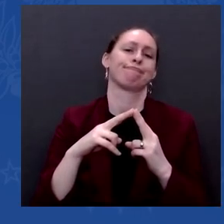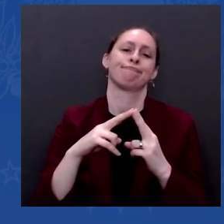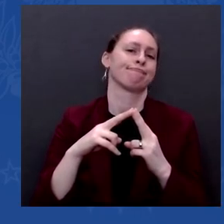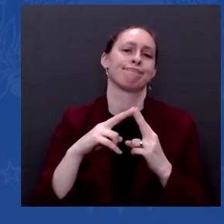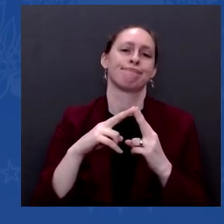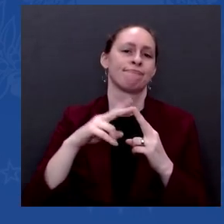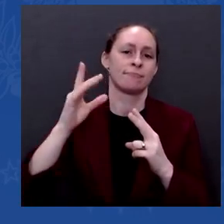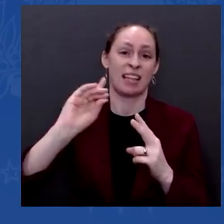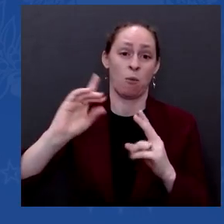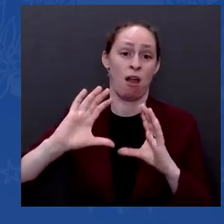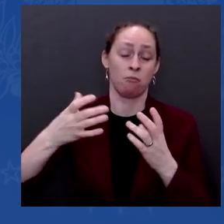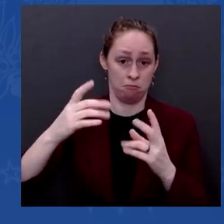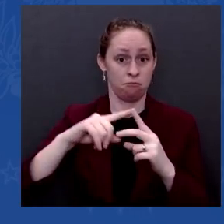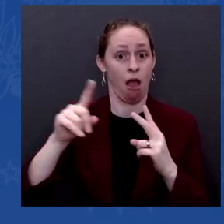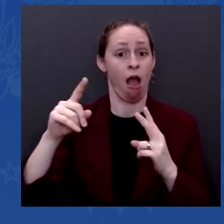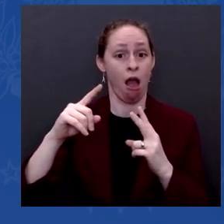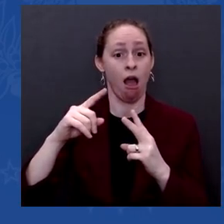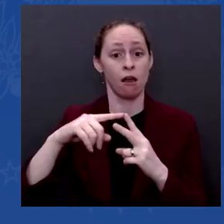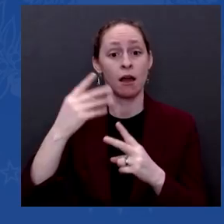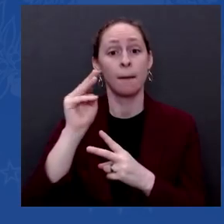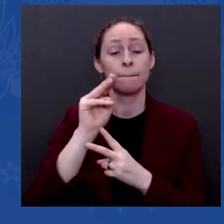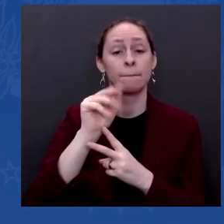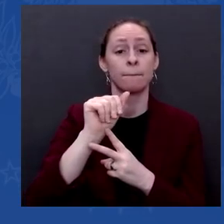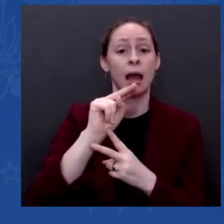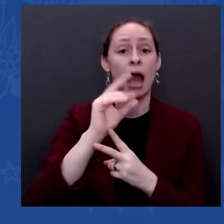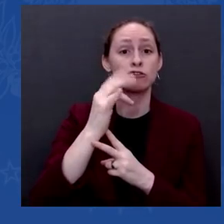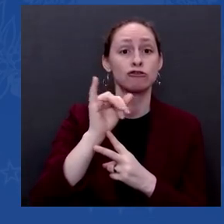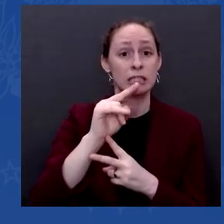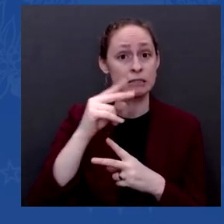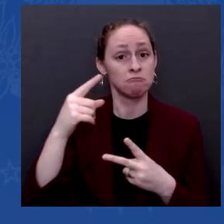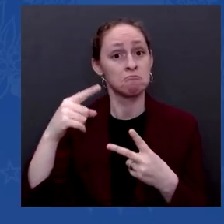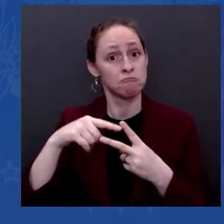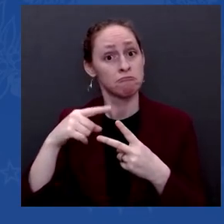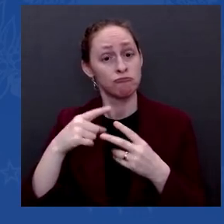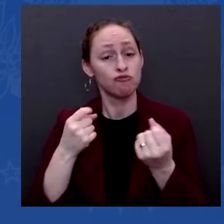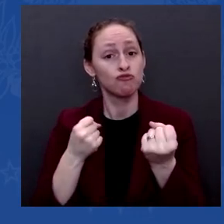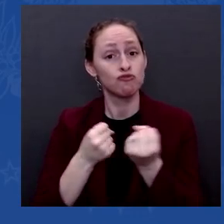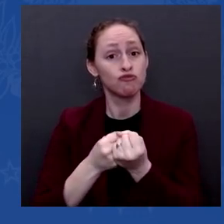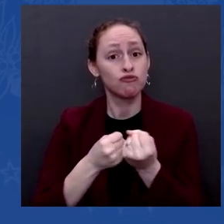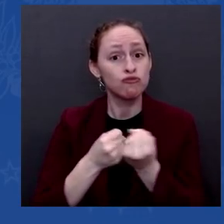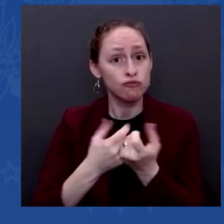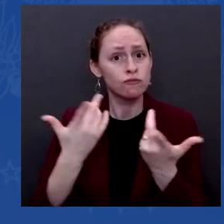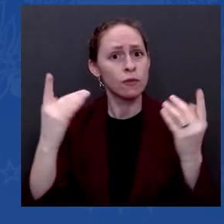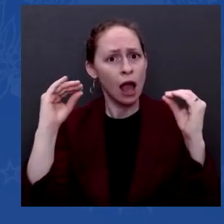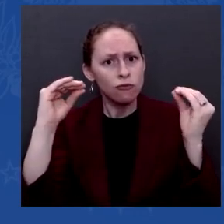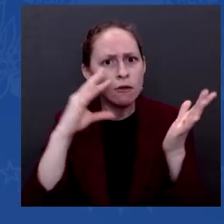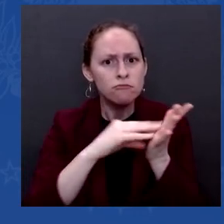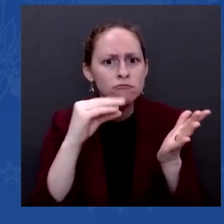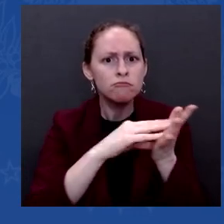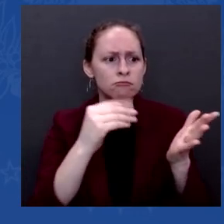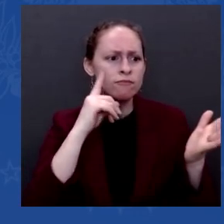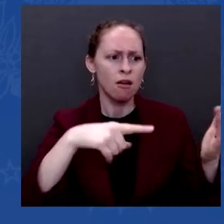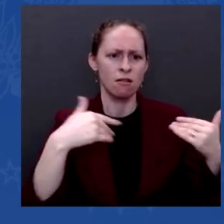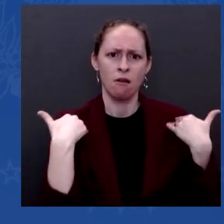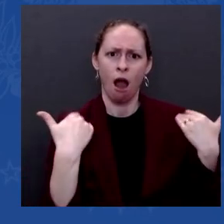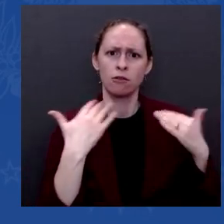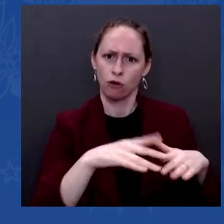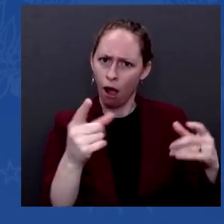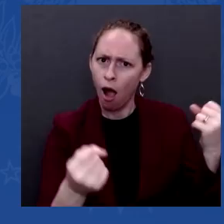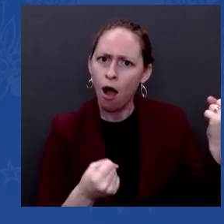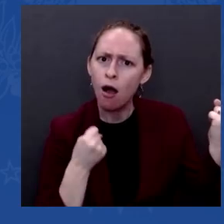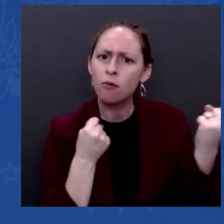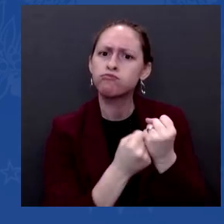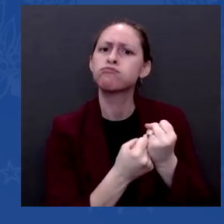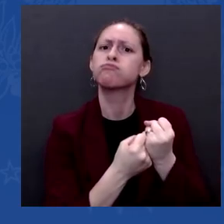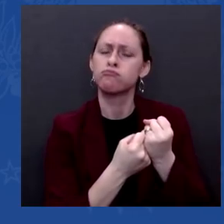early education, three and four years of age, strongly supports that. There is strong support for, I